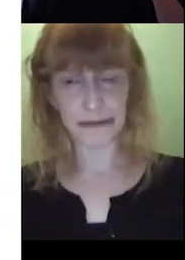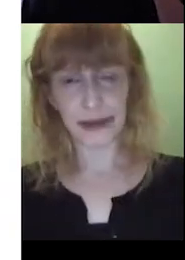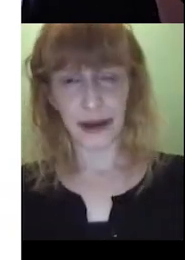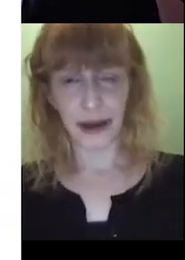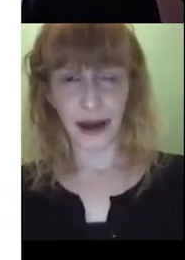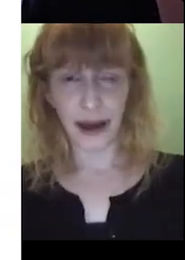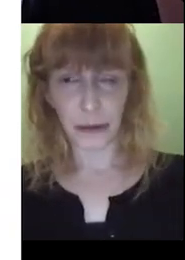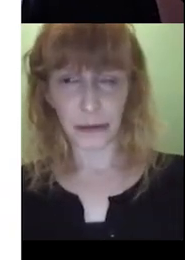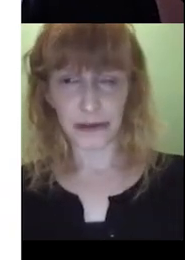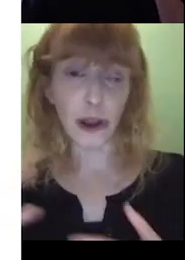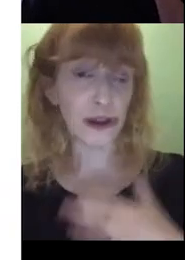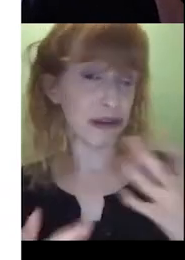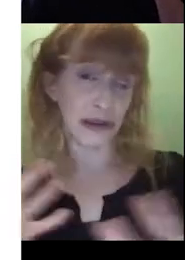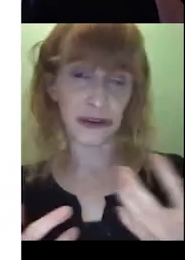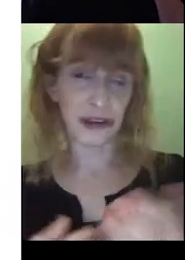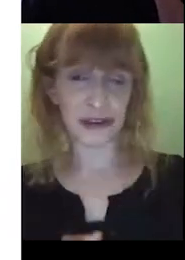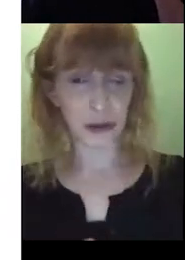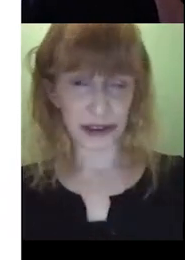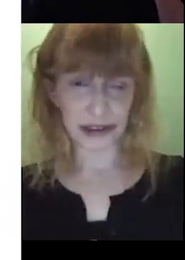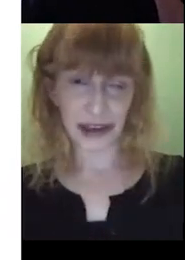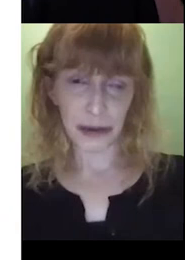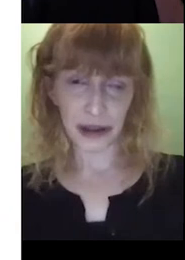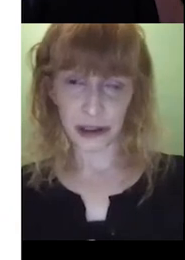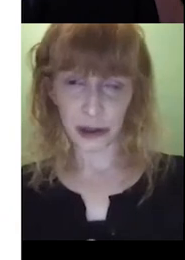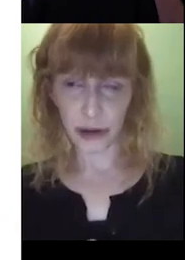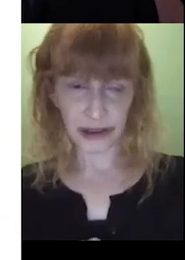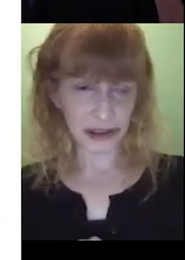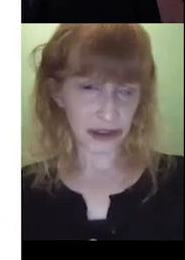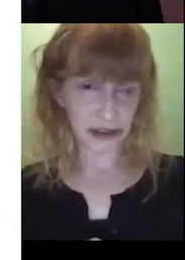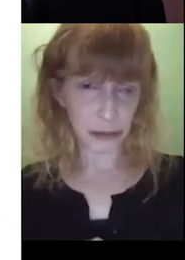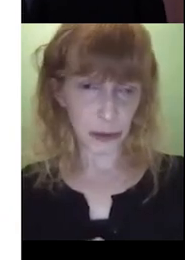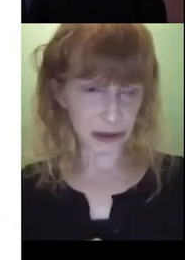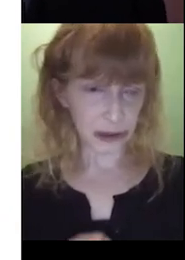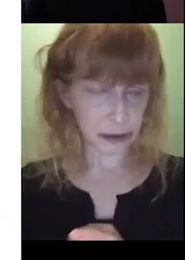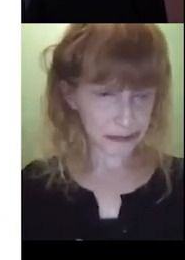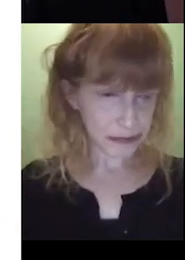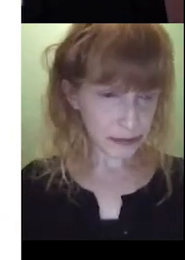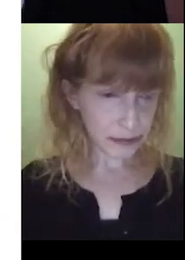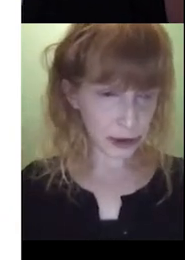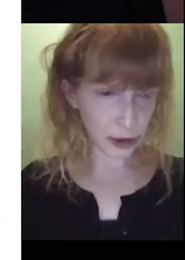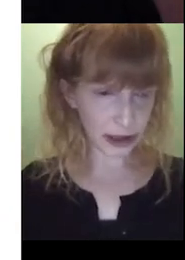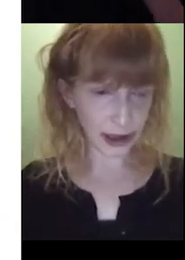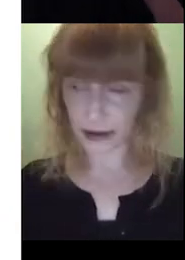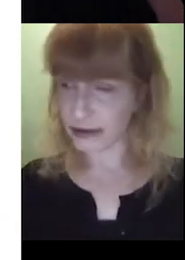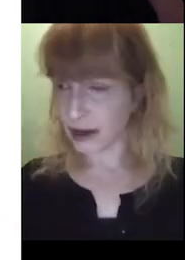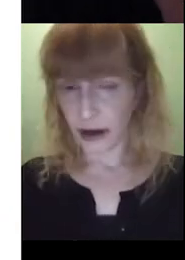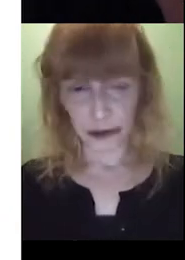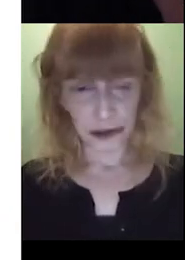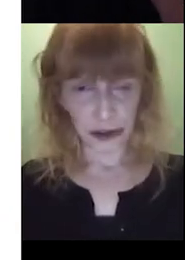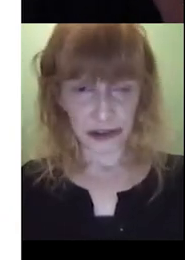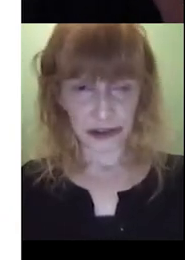going? So lots of different things that we could say about a relatively simple picture. Okay,